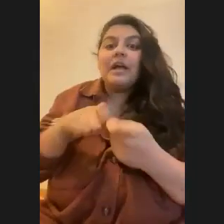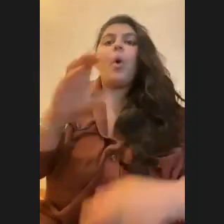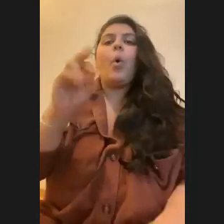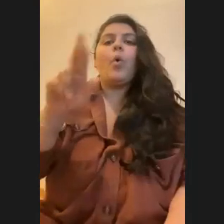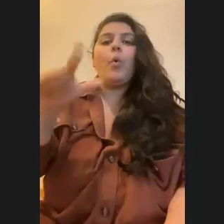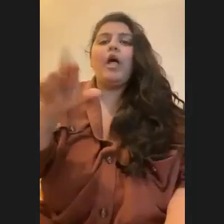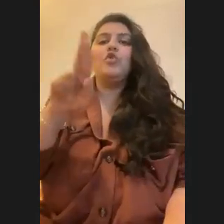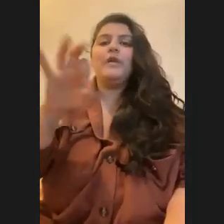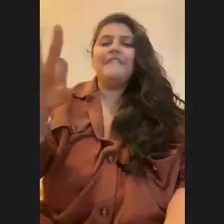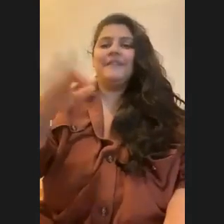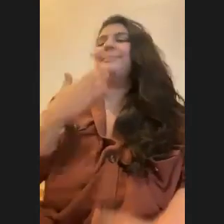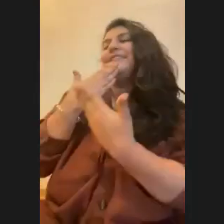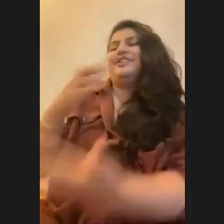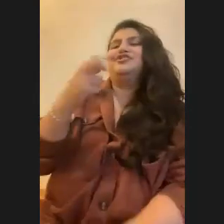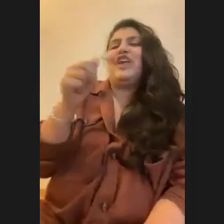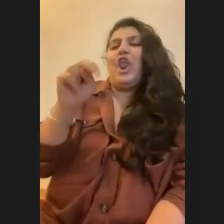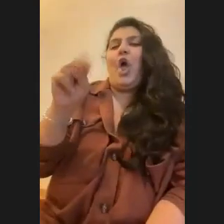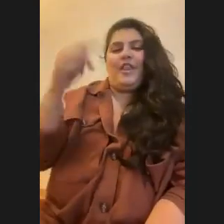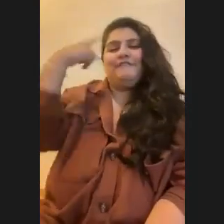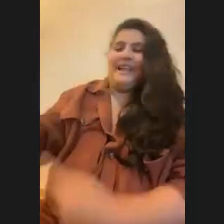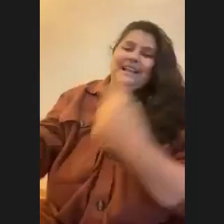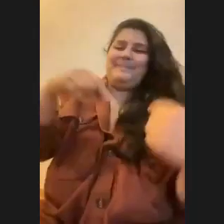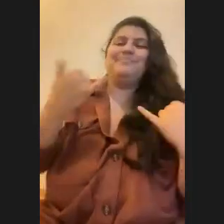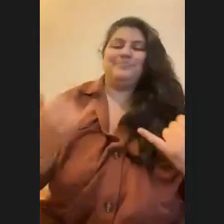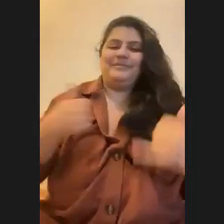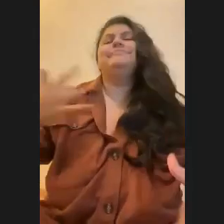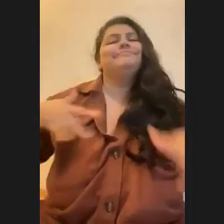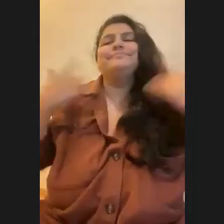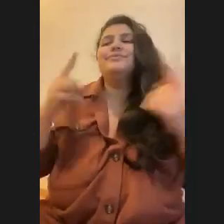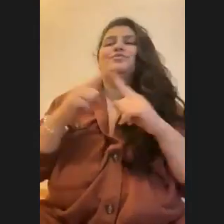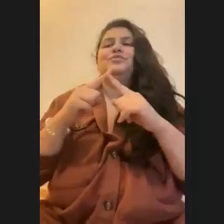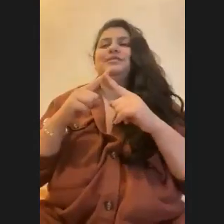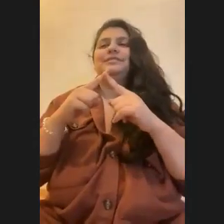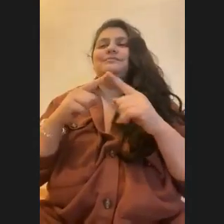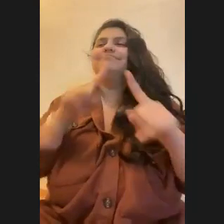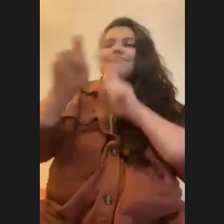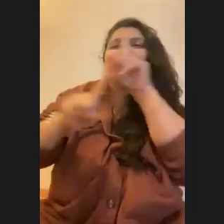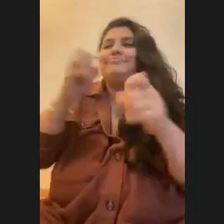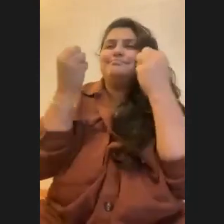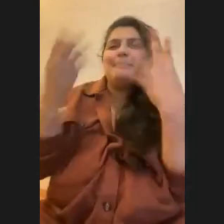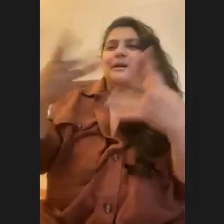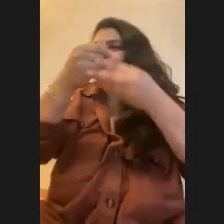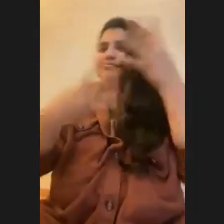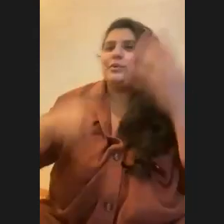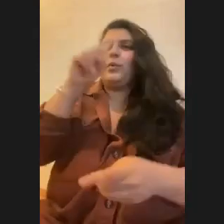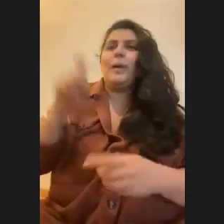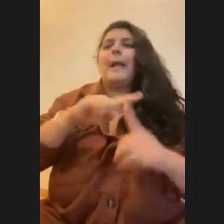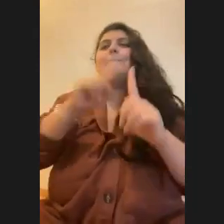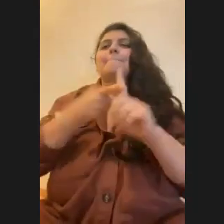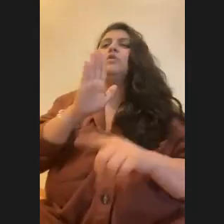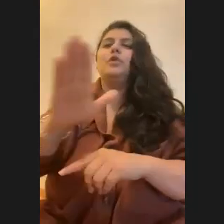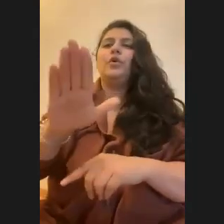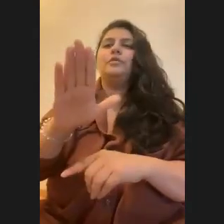us today. We're really excited to, you know, just ask you so, so, so many questions about your area of expertise.